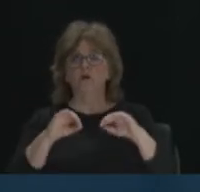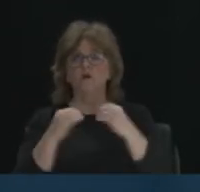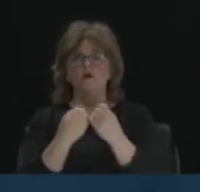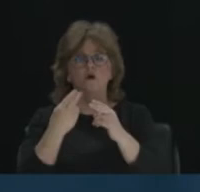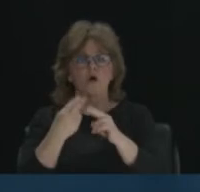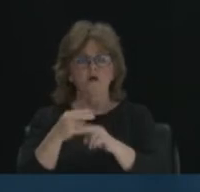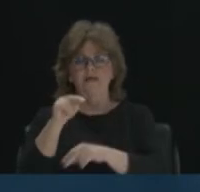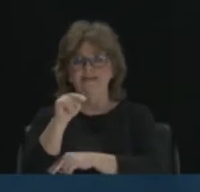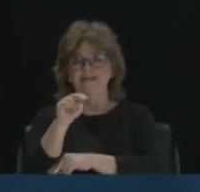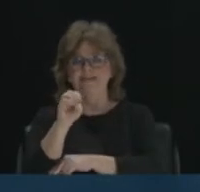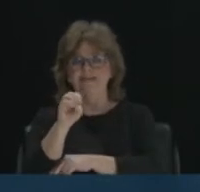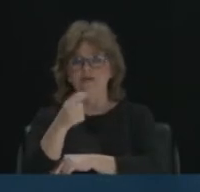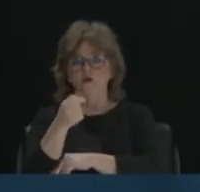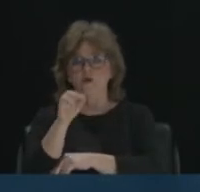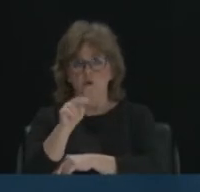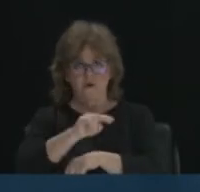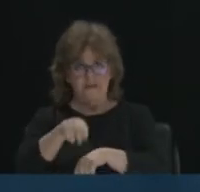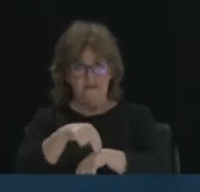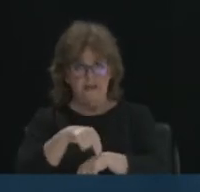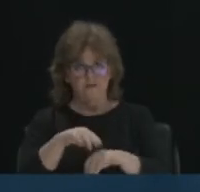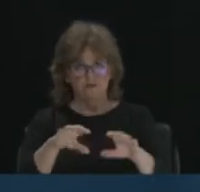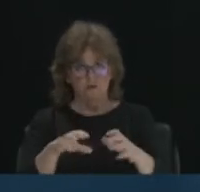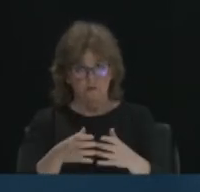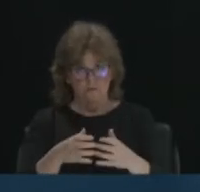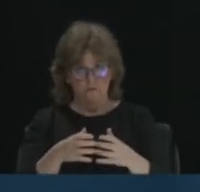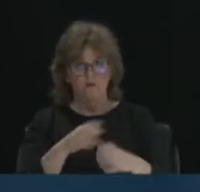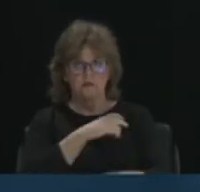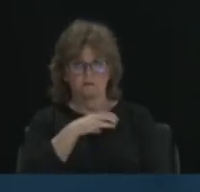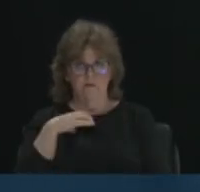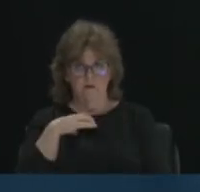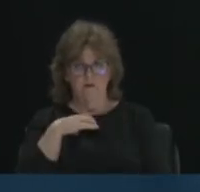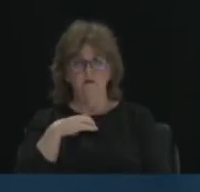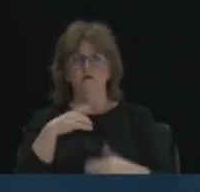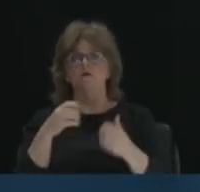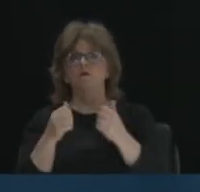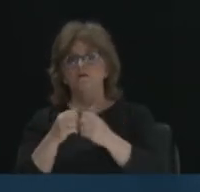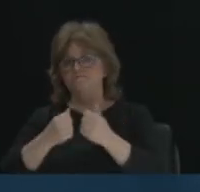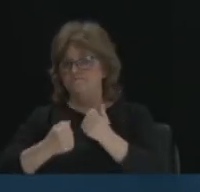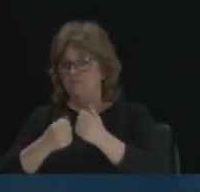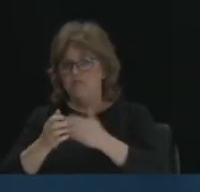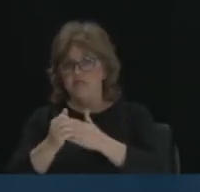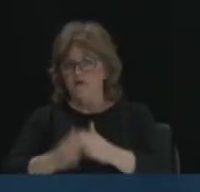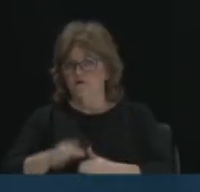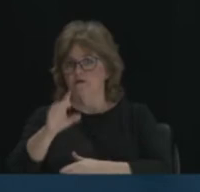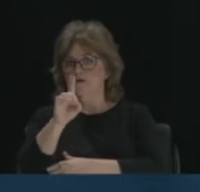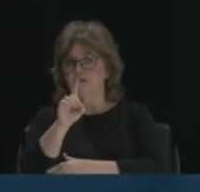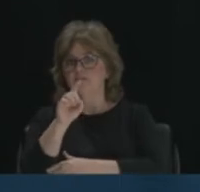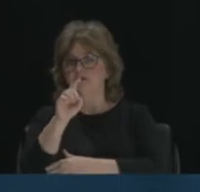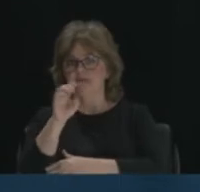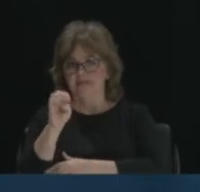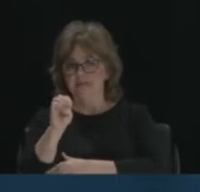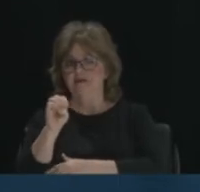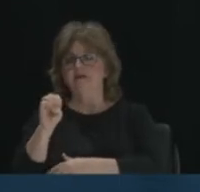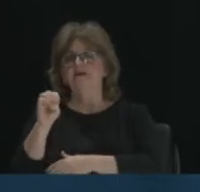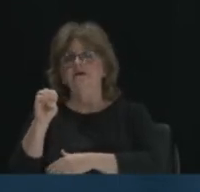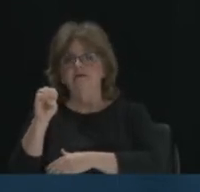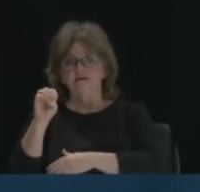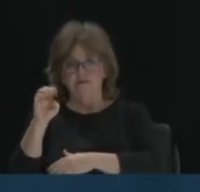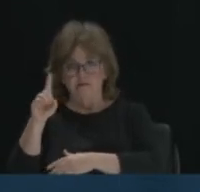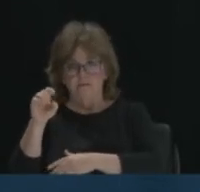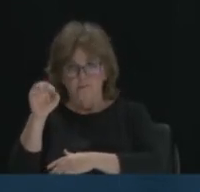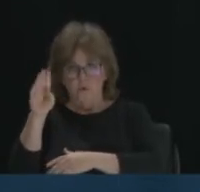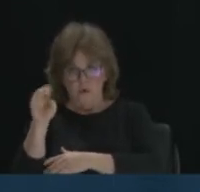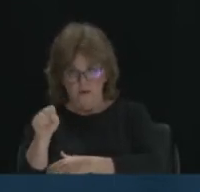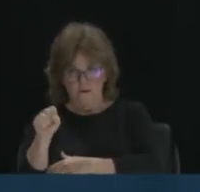National Committee. Okay. That was headed by W.E.B. Du Bois as well as Ida B. Wells as the journalists.